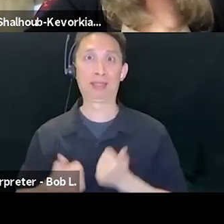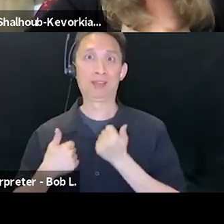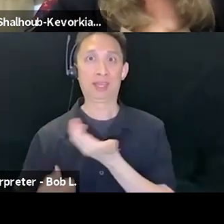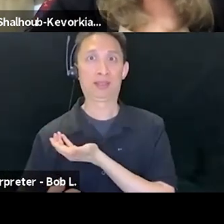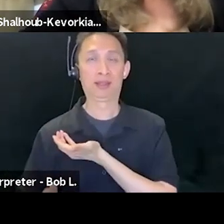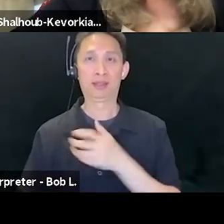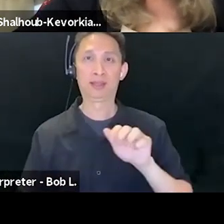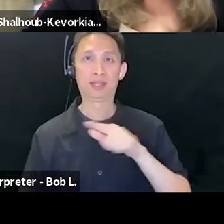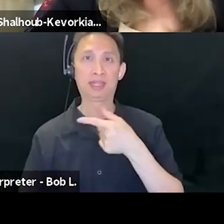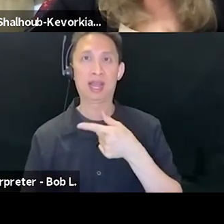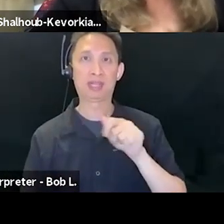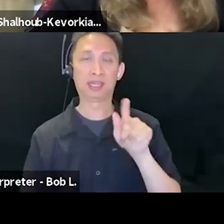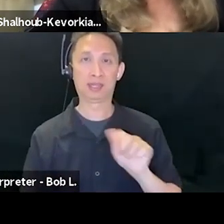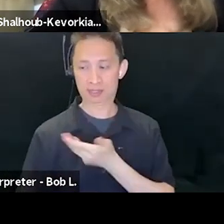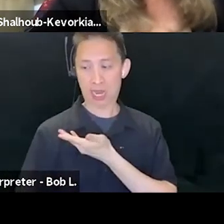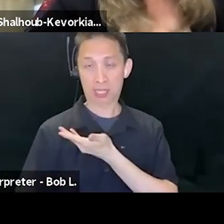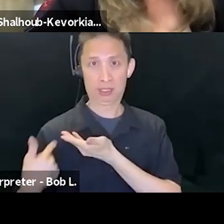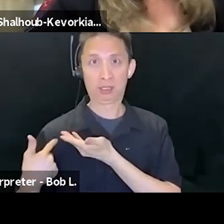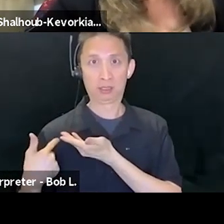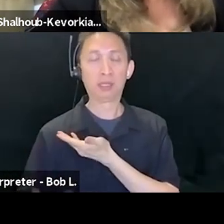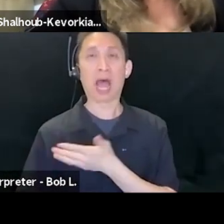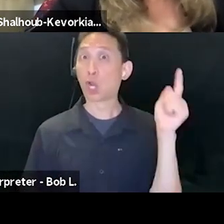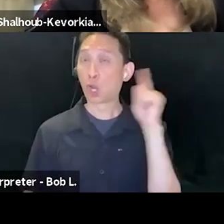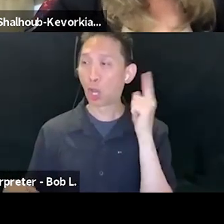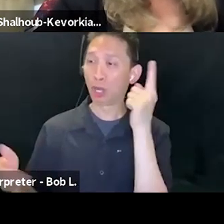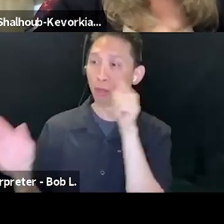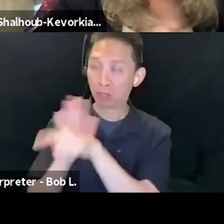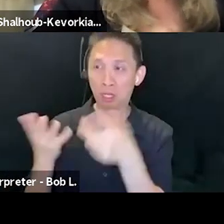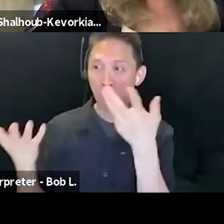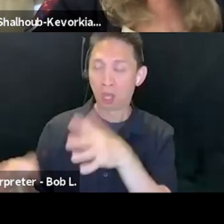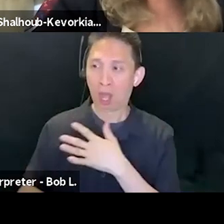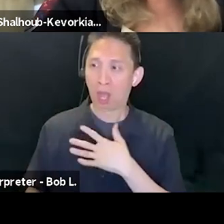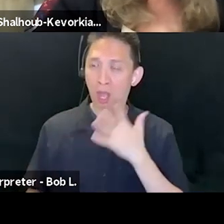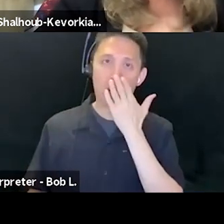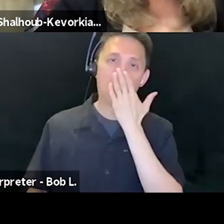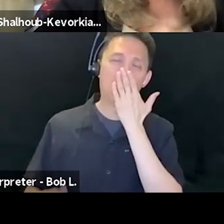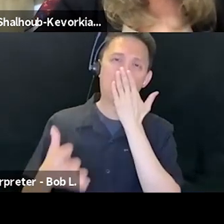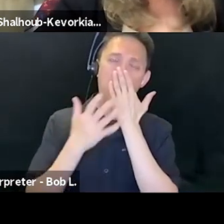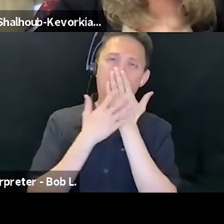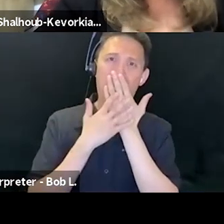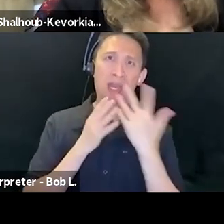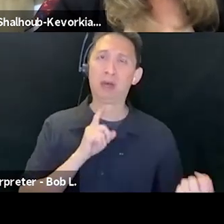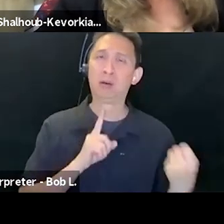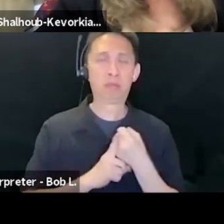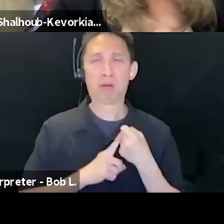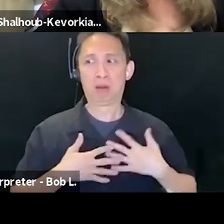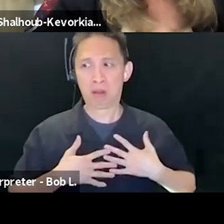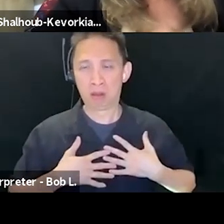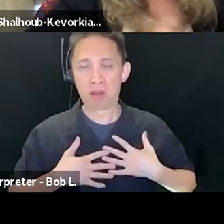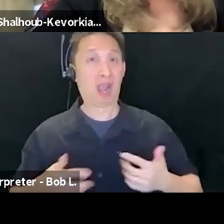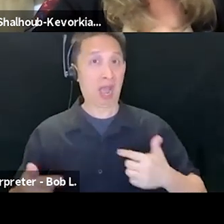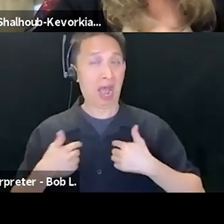Gaza paralyzed me. And my usual remedy is to walk the streets of the old city here in Jerusalem, speak with